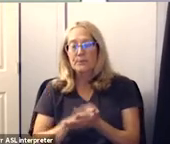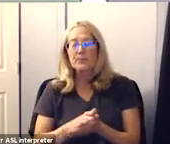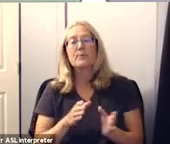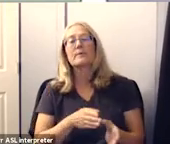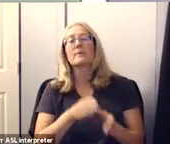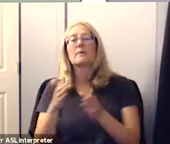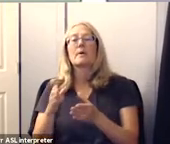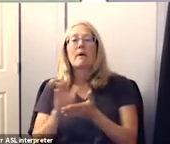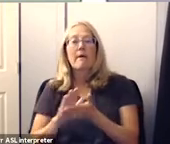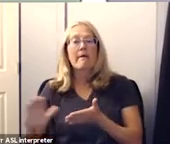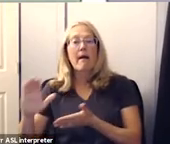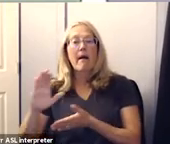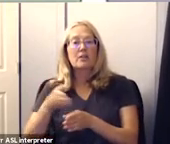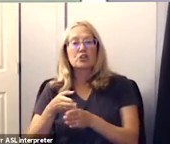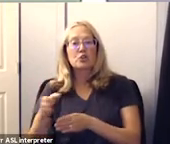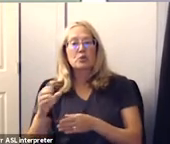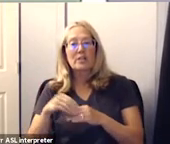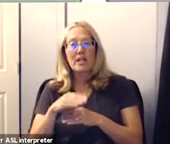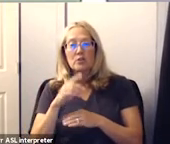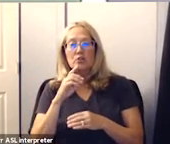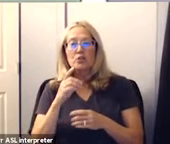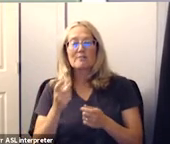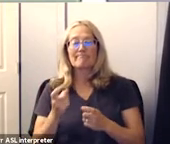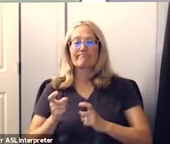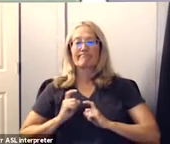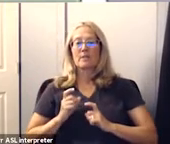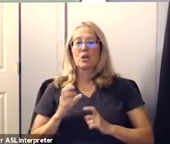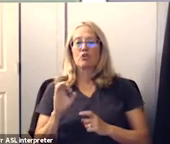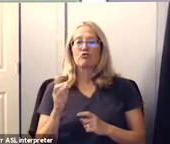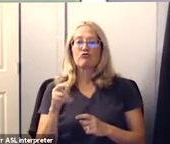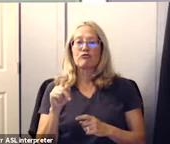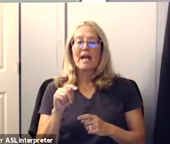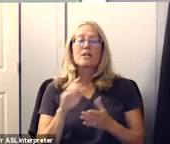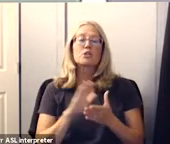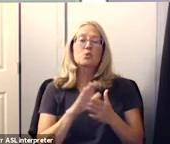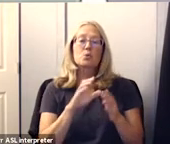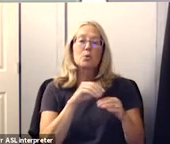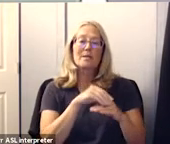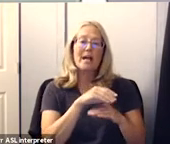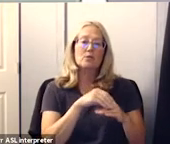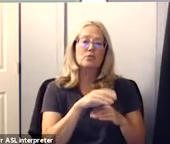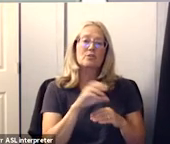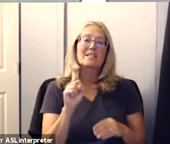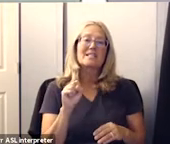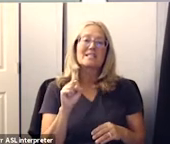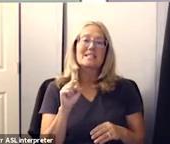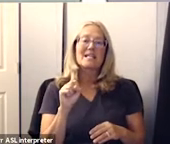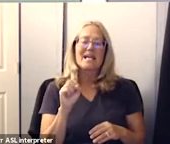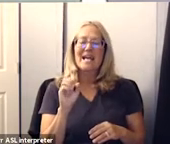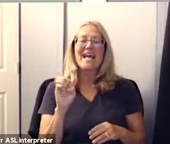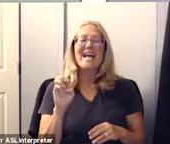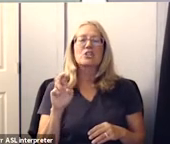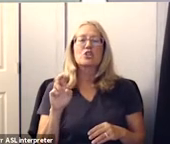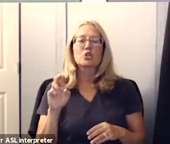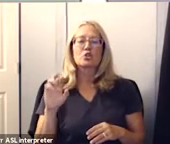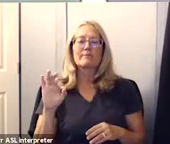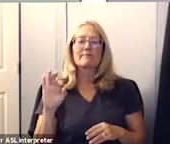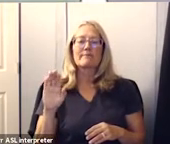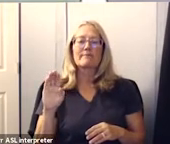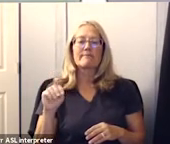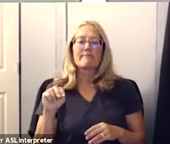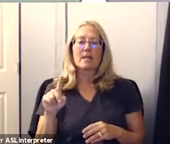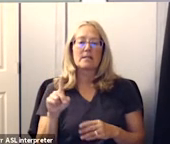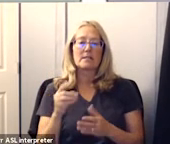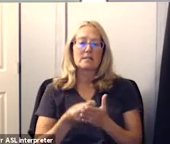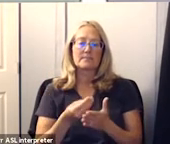college and career counselors through a grant additional school counselors through our ESSER funds and uh as